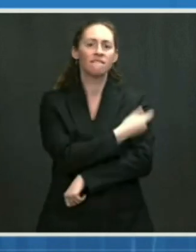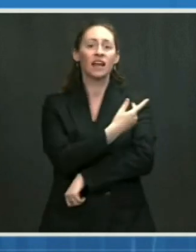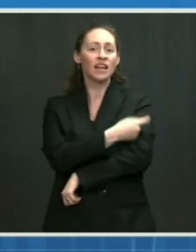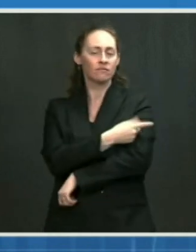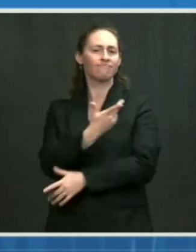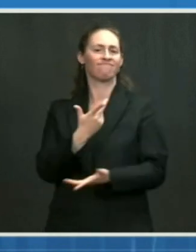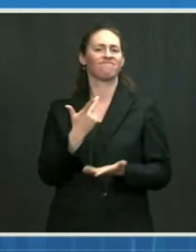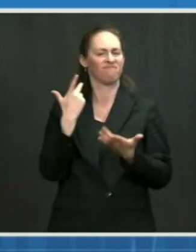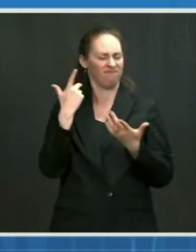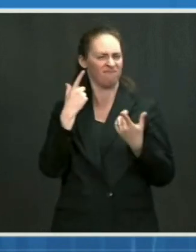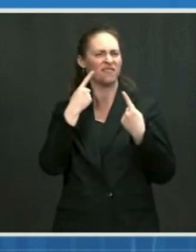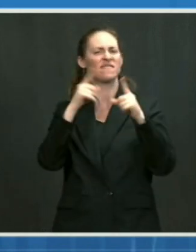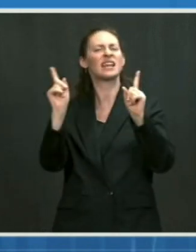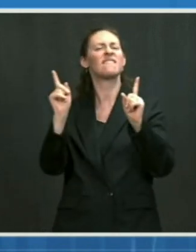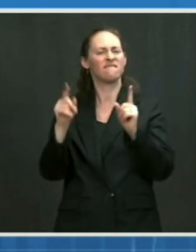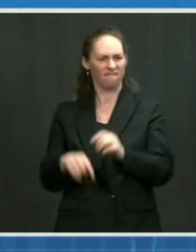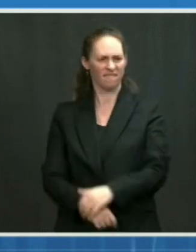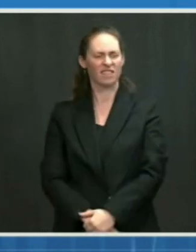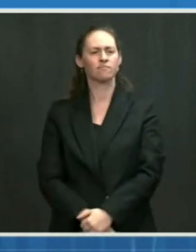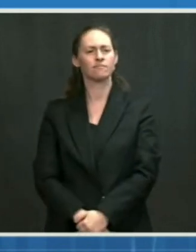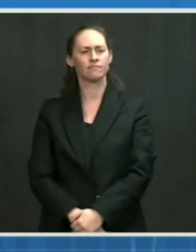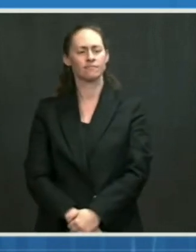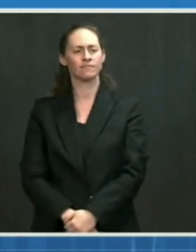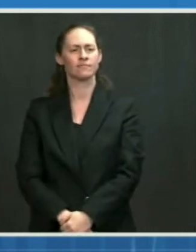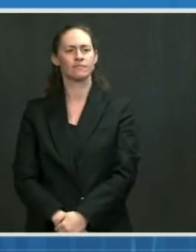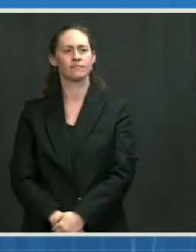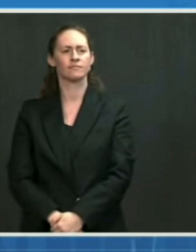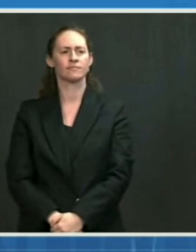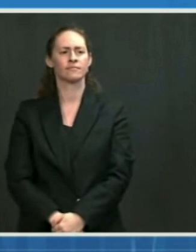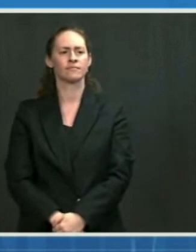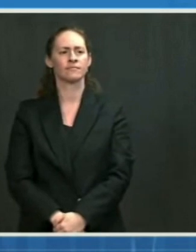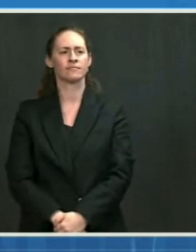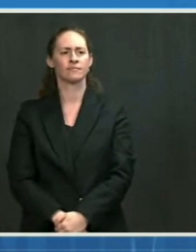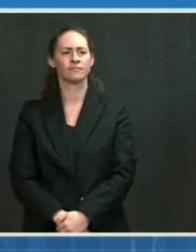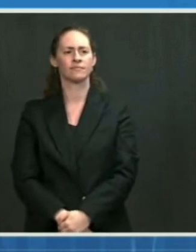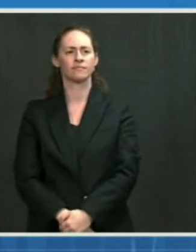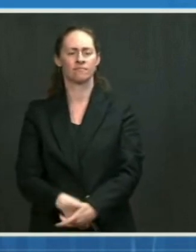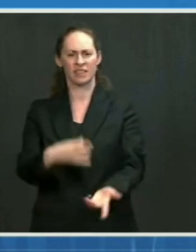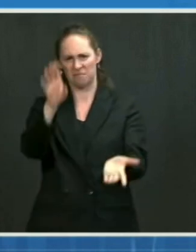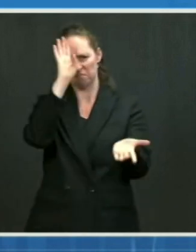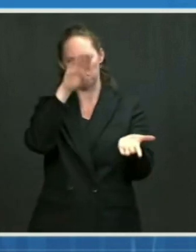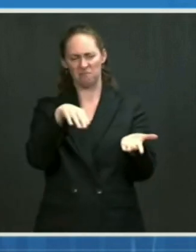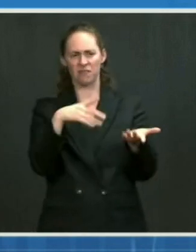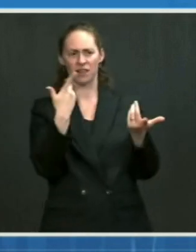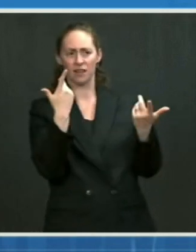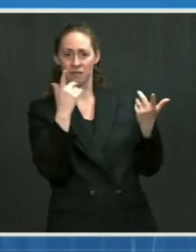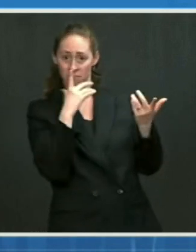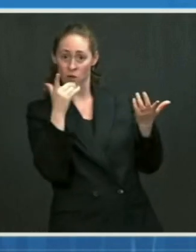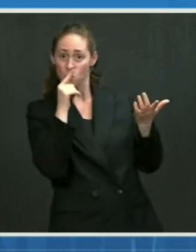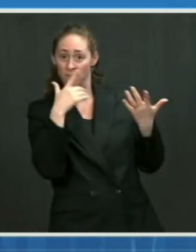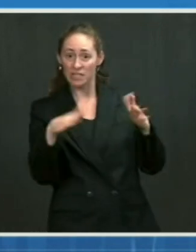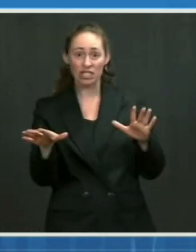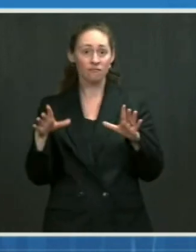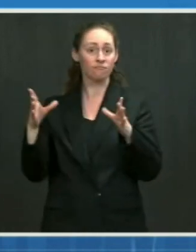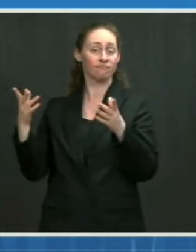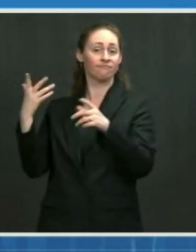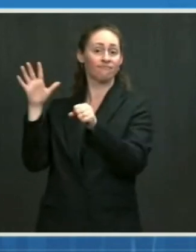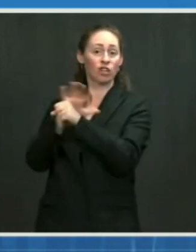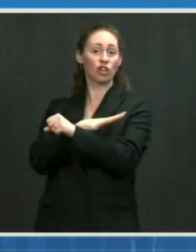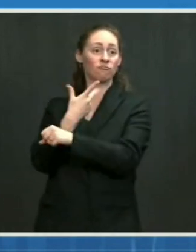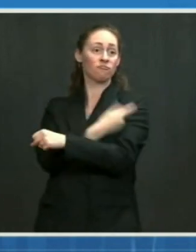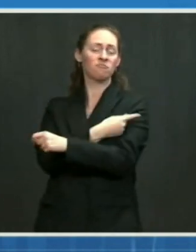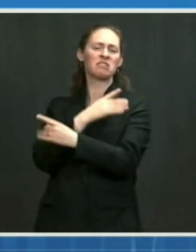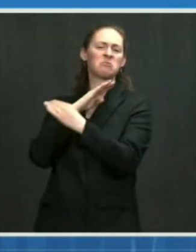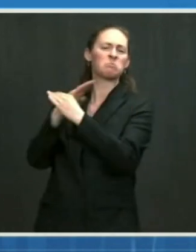understanding of how the virus spreads, that moment has come for those who are fully vaccinated. Now, if you are